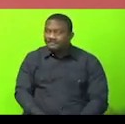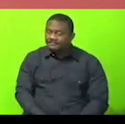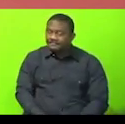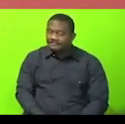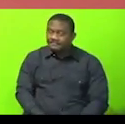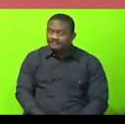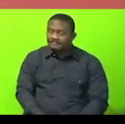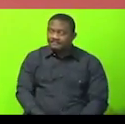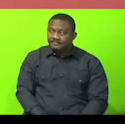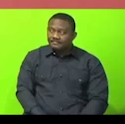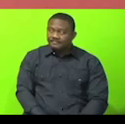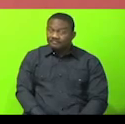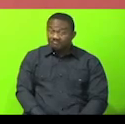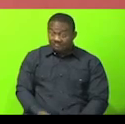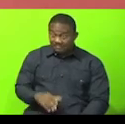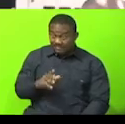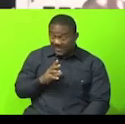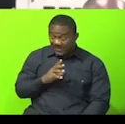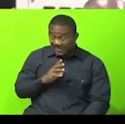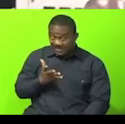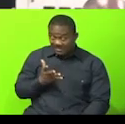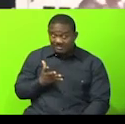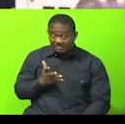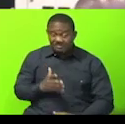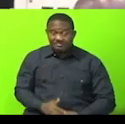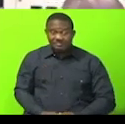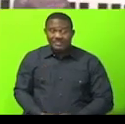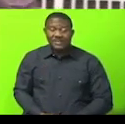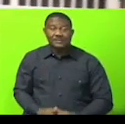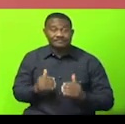you are all right. Thank you. Thank you.